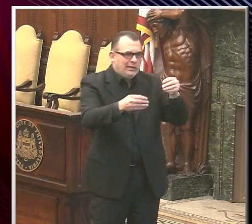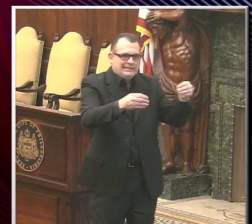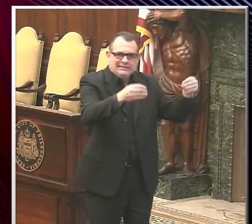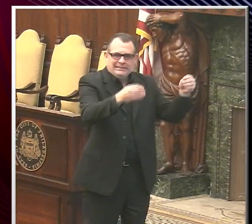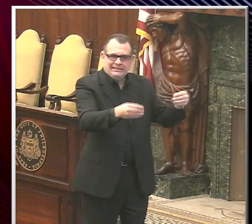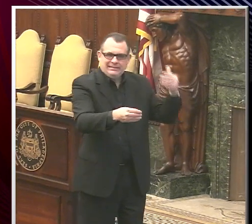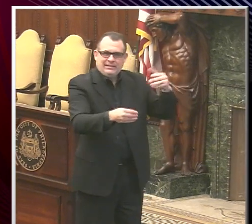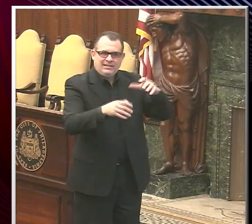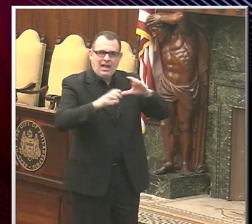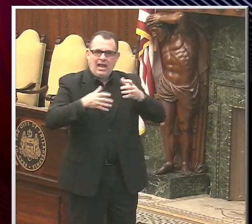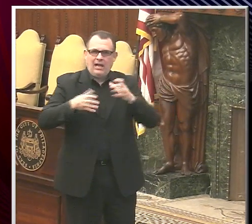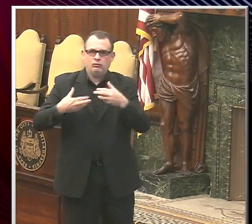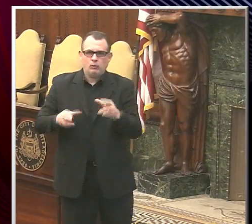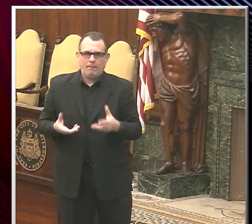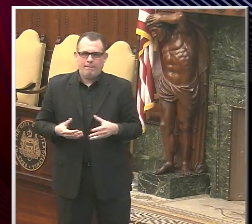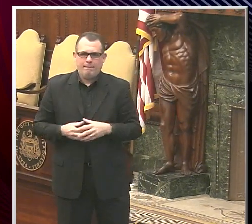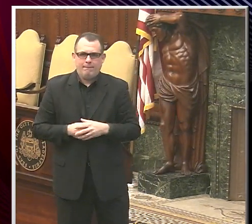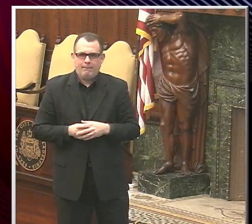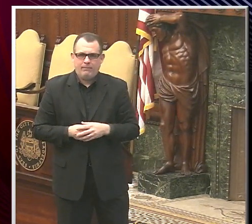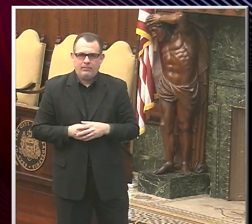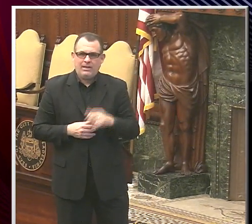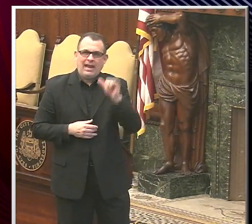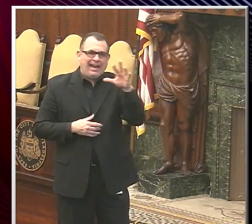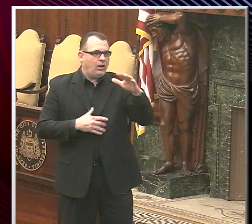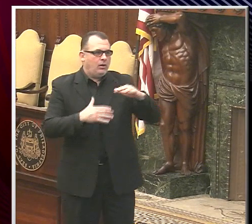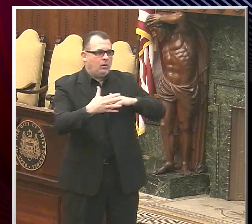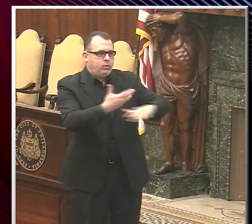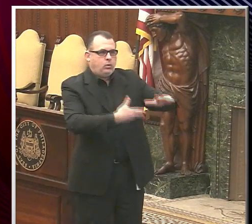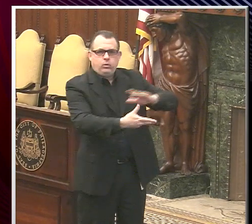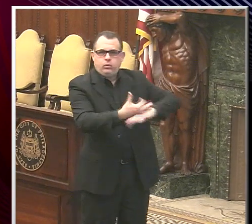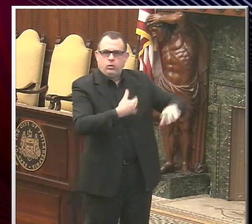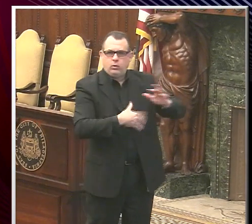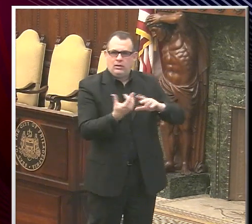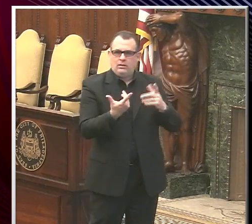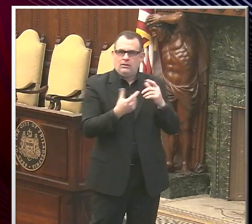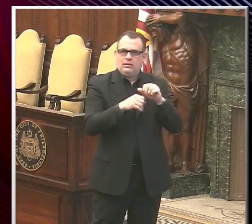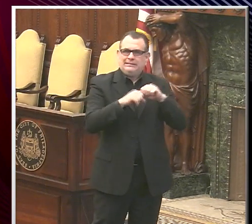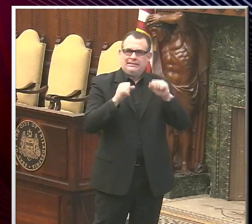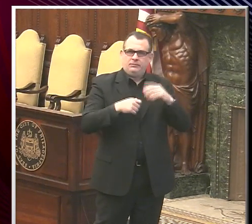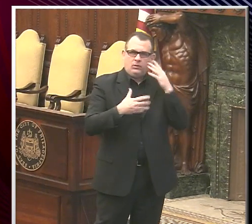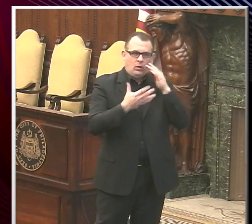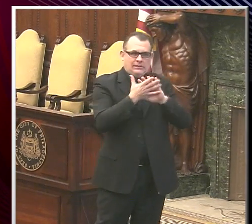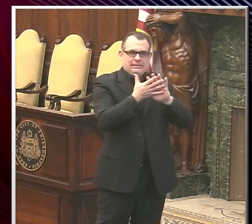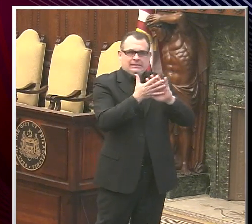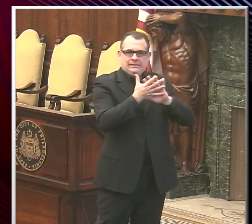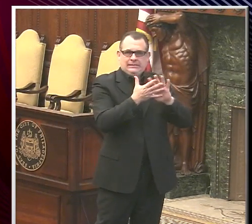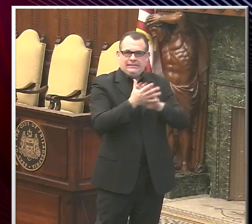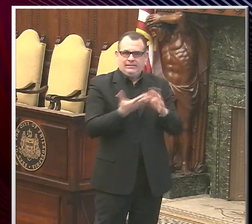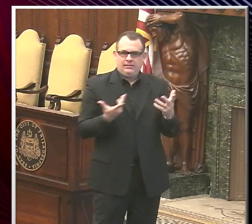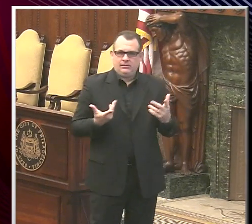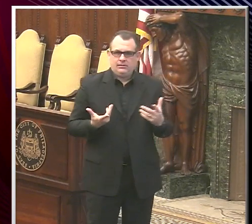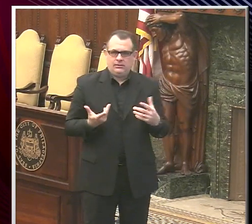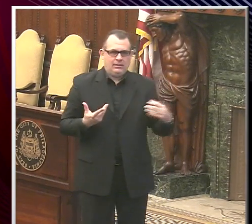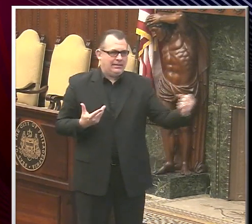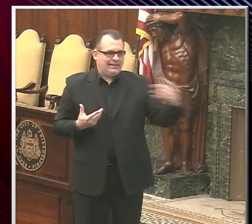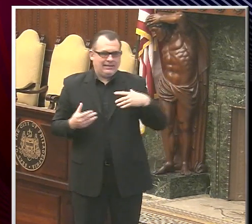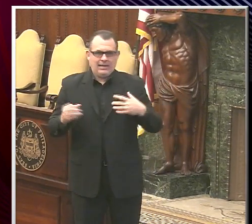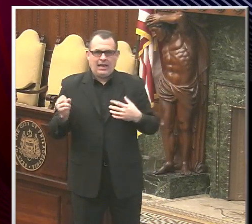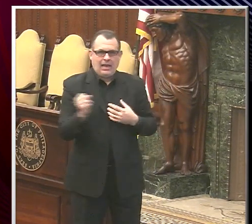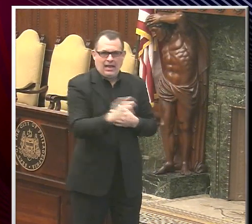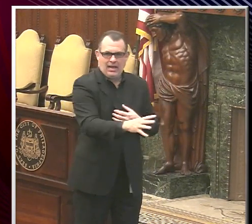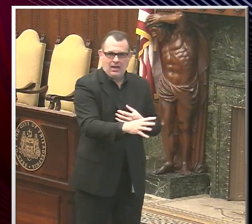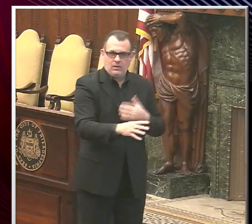and used as like an air filtration system in which air is coming in and out of the